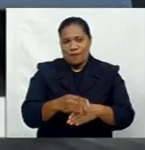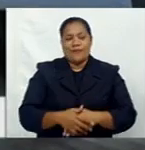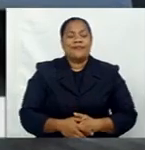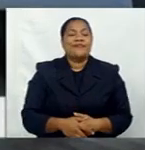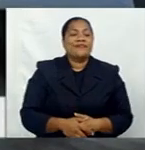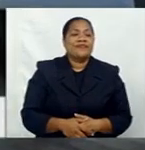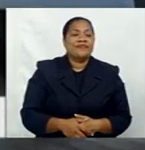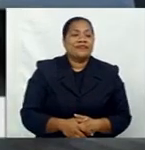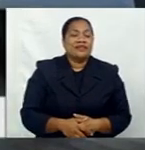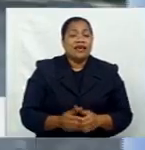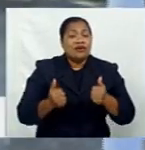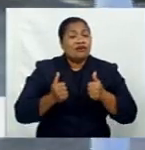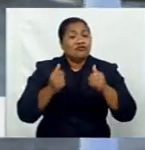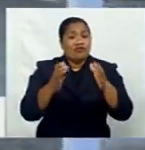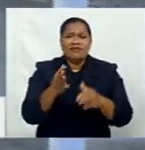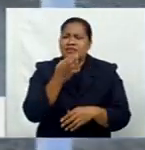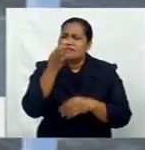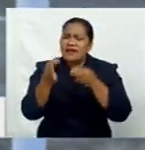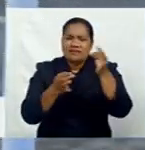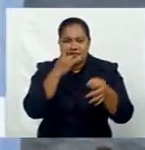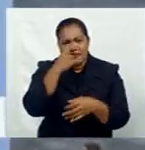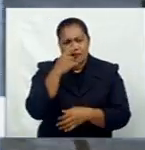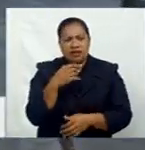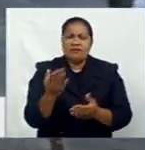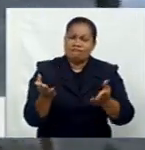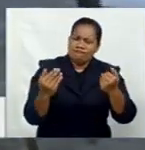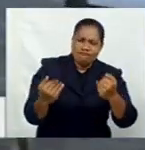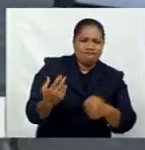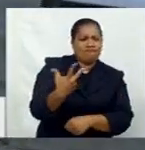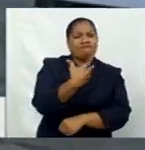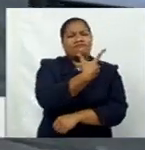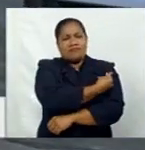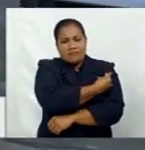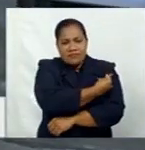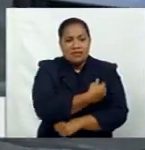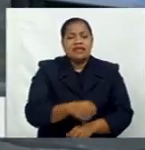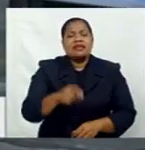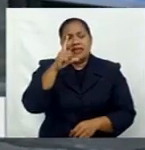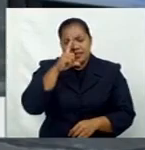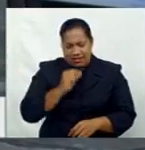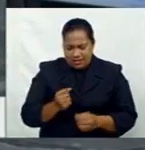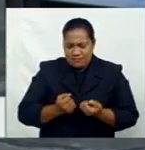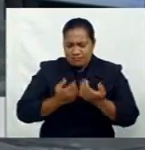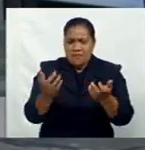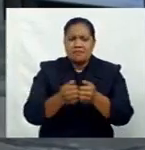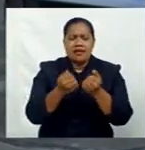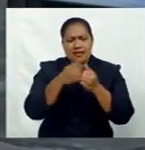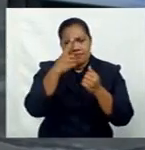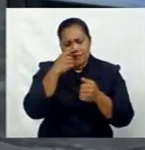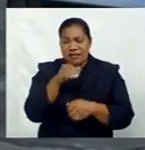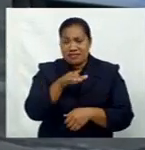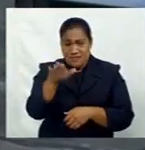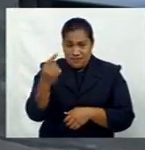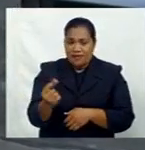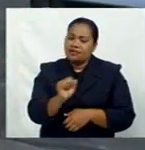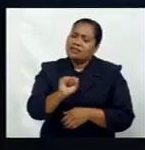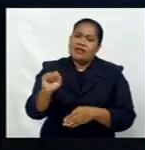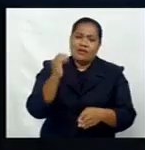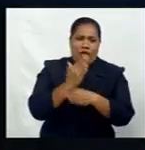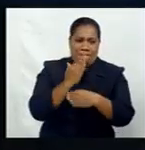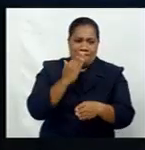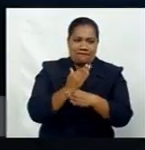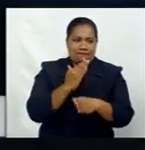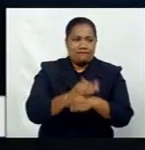Minivan drivers are urging people to get vaccinated as this will be able to give many people including themselves their jobs back.